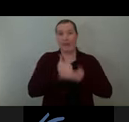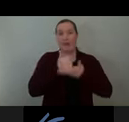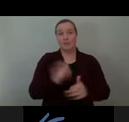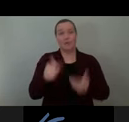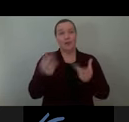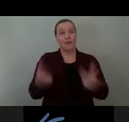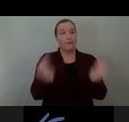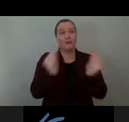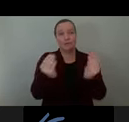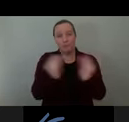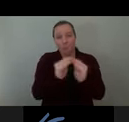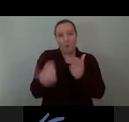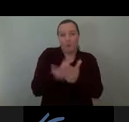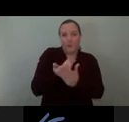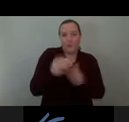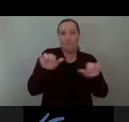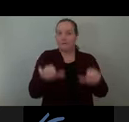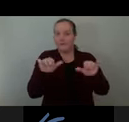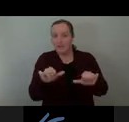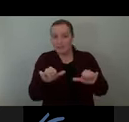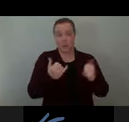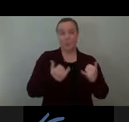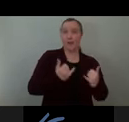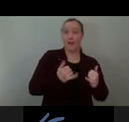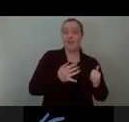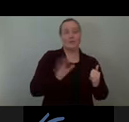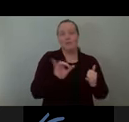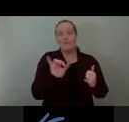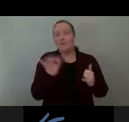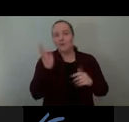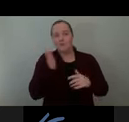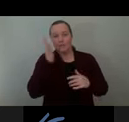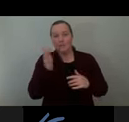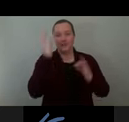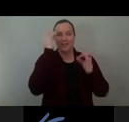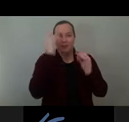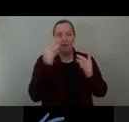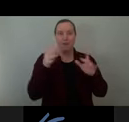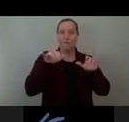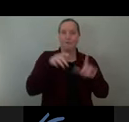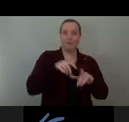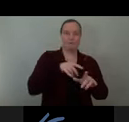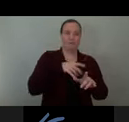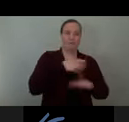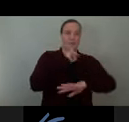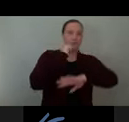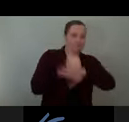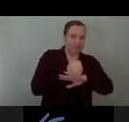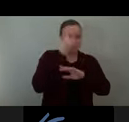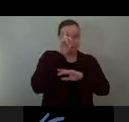but also in the future when it comes time to rethink a permanent redesign of the pedestrian spaces below the gardener. Thank you.